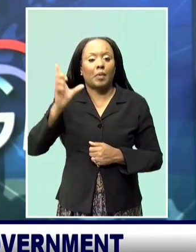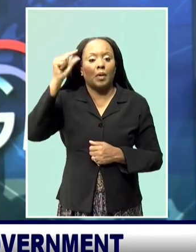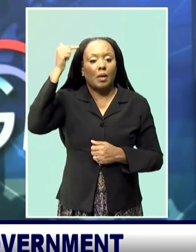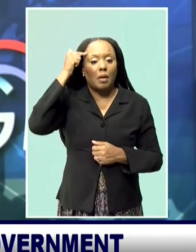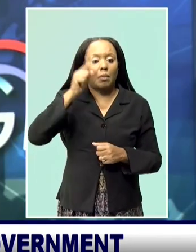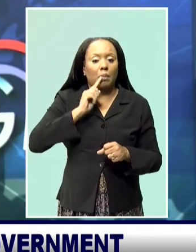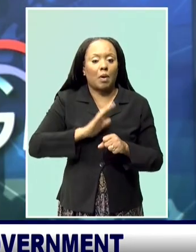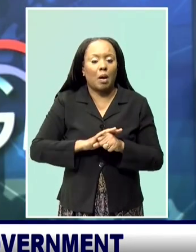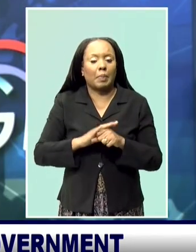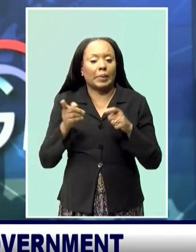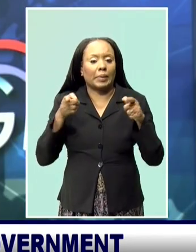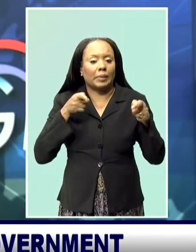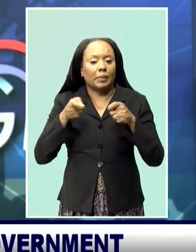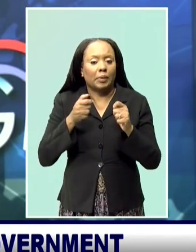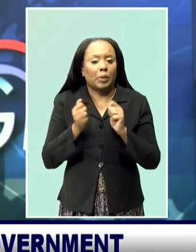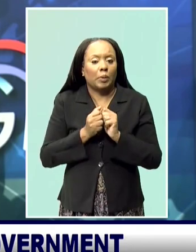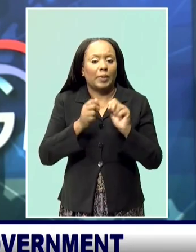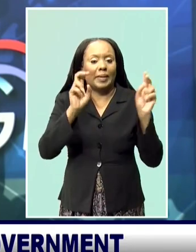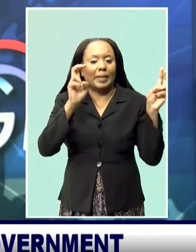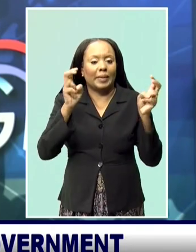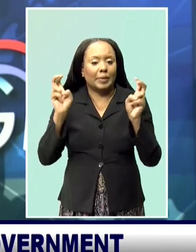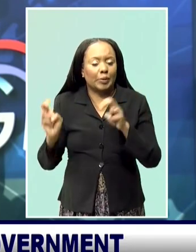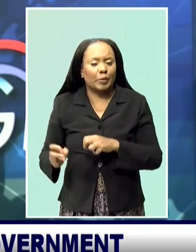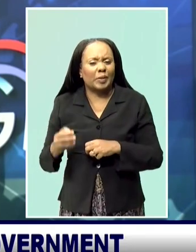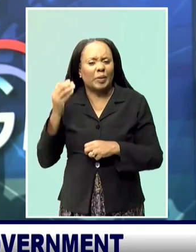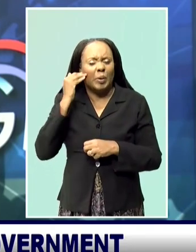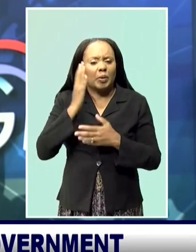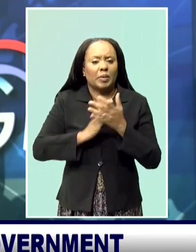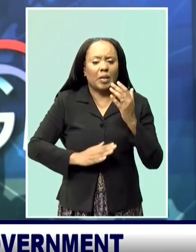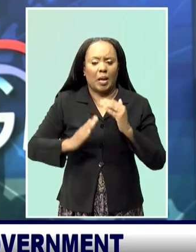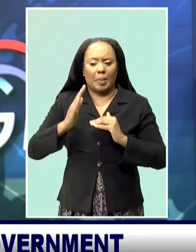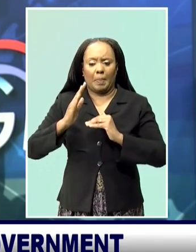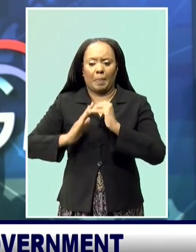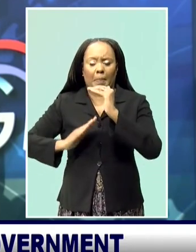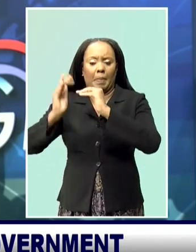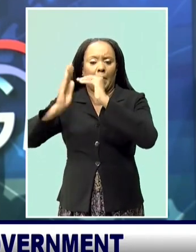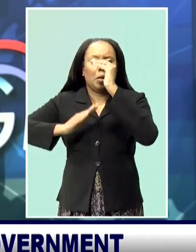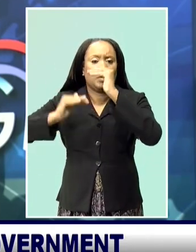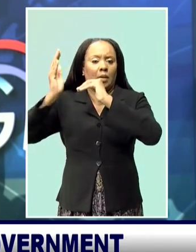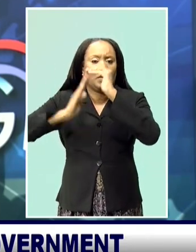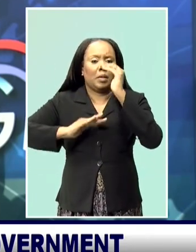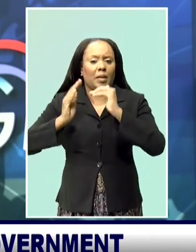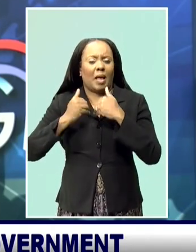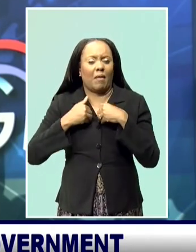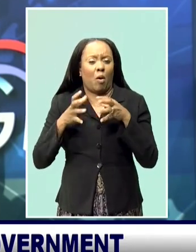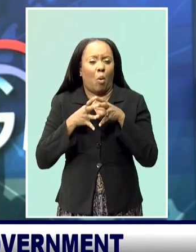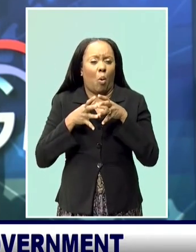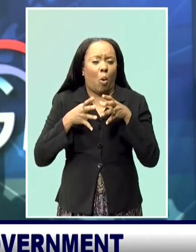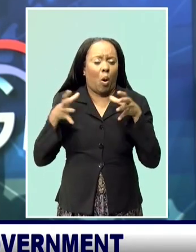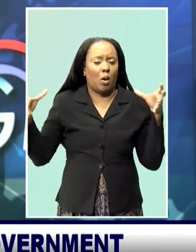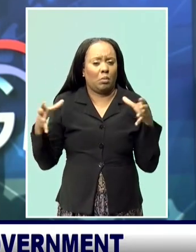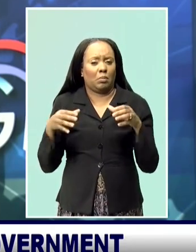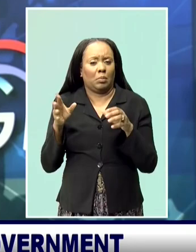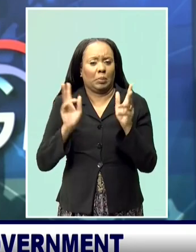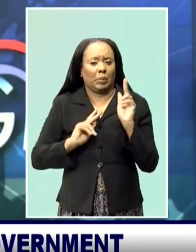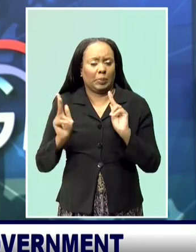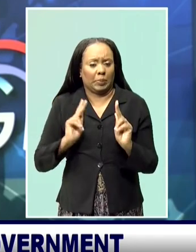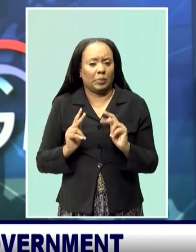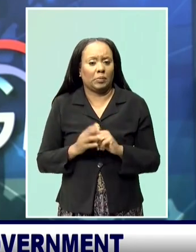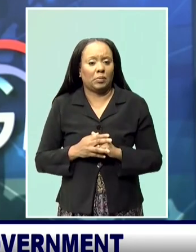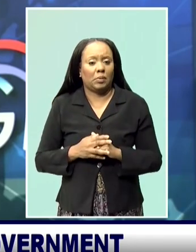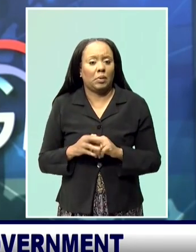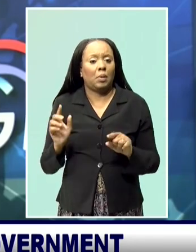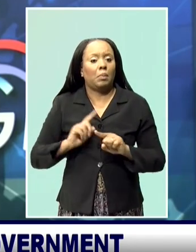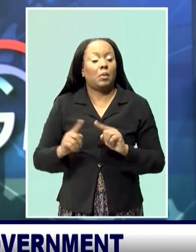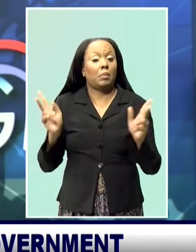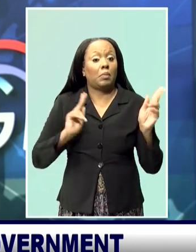Sutherland says government is committed to tackling the issue of overcrowding in government housing estates a commitment was also given to provide houses to